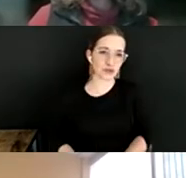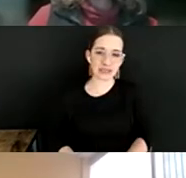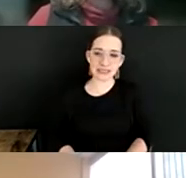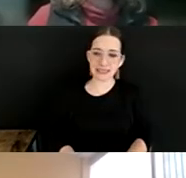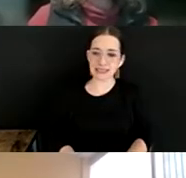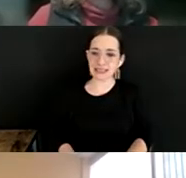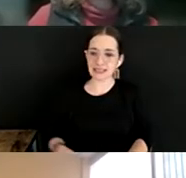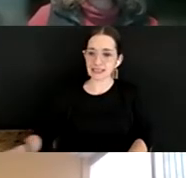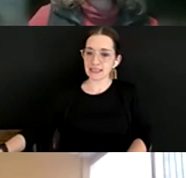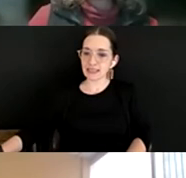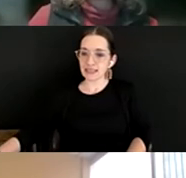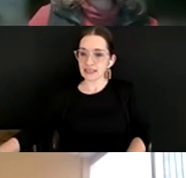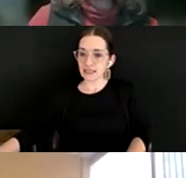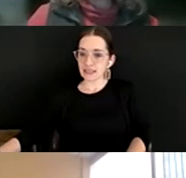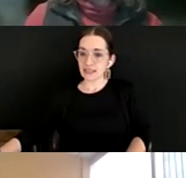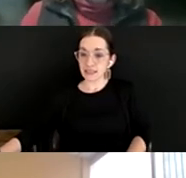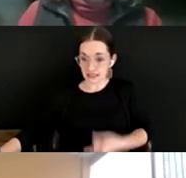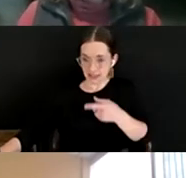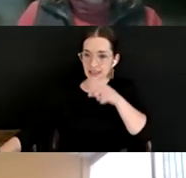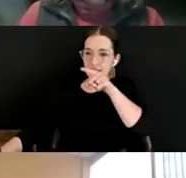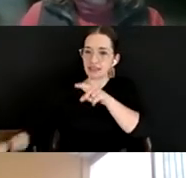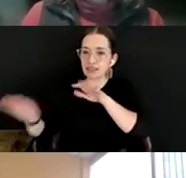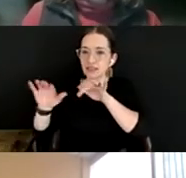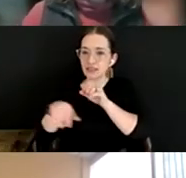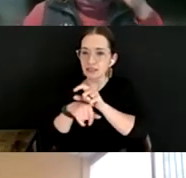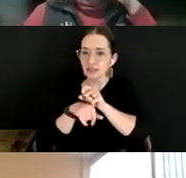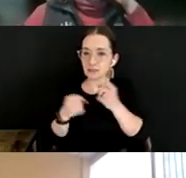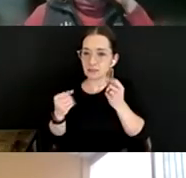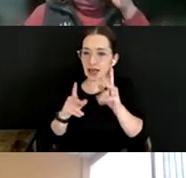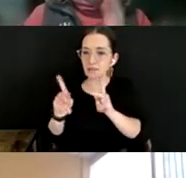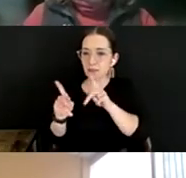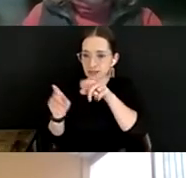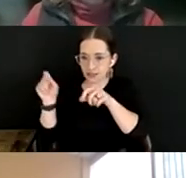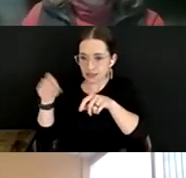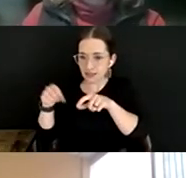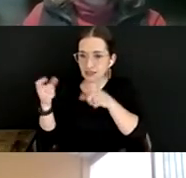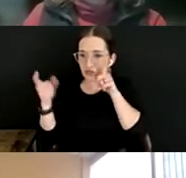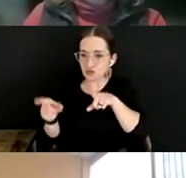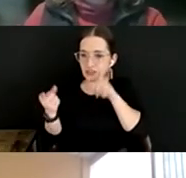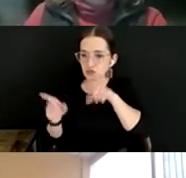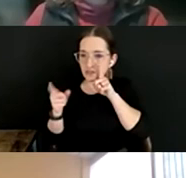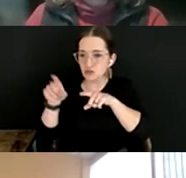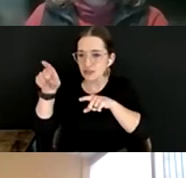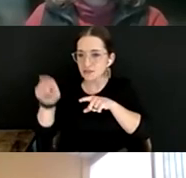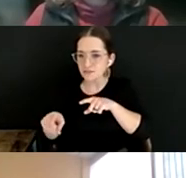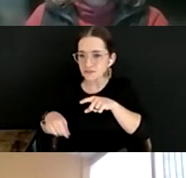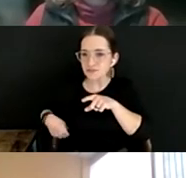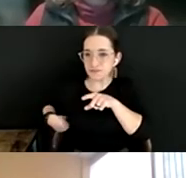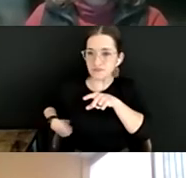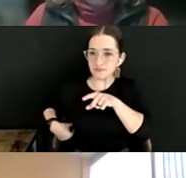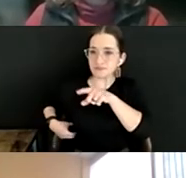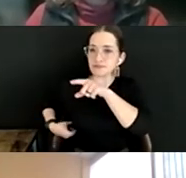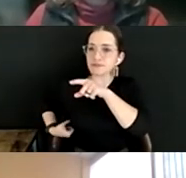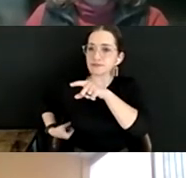Brooke, you're getting many people in agreement. Also working at a university, I'm full agreement of the visibility and the